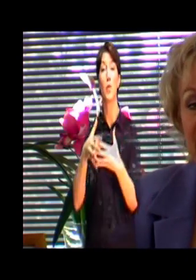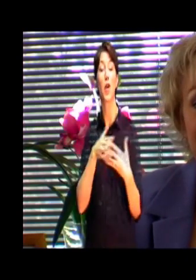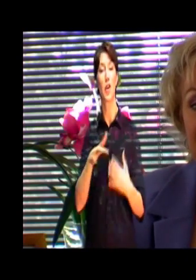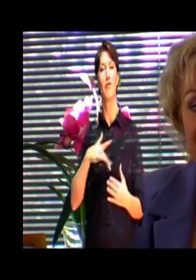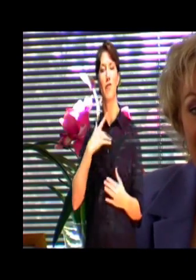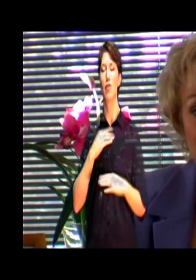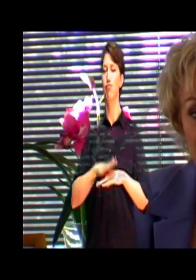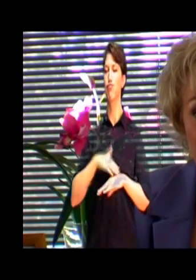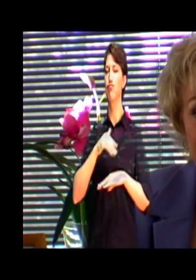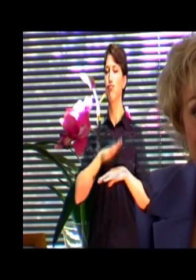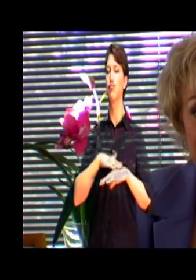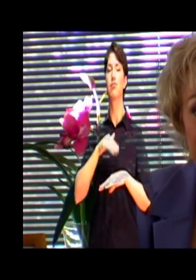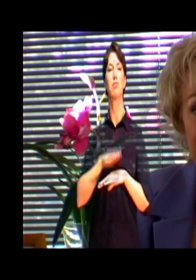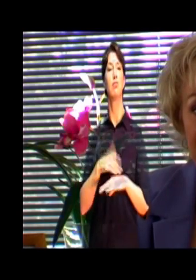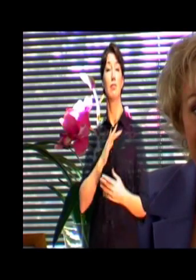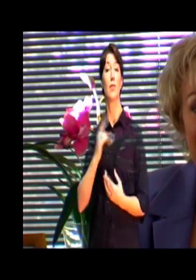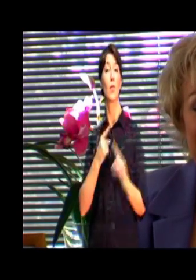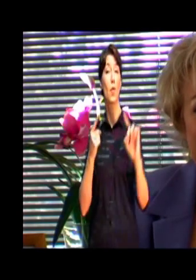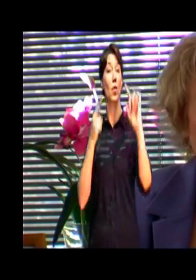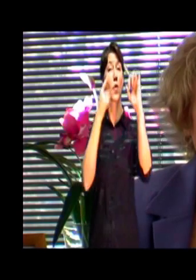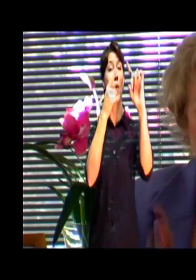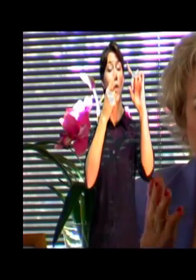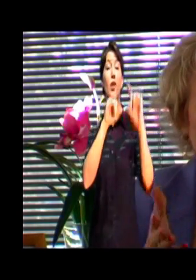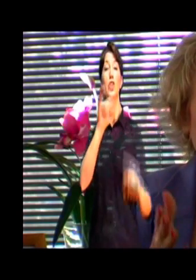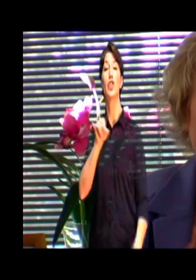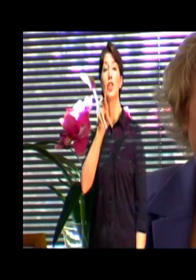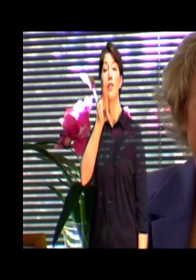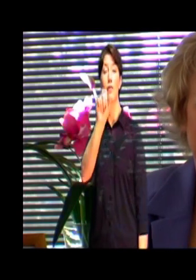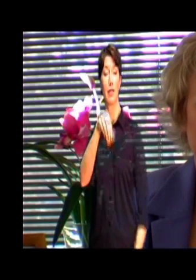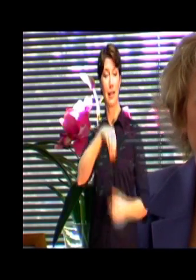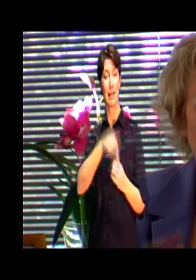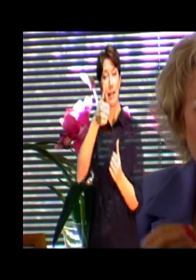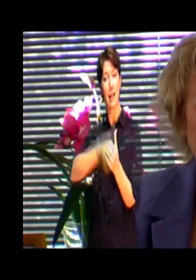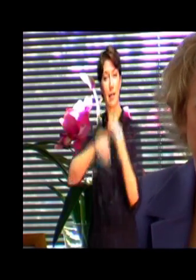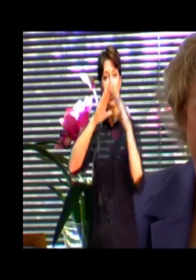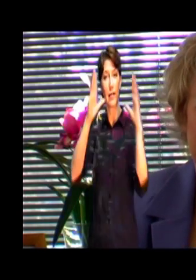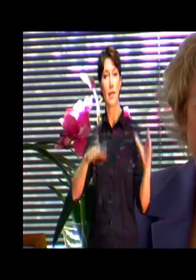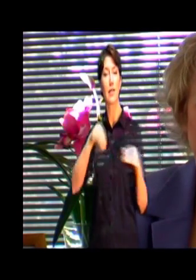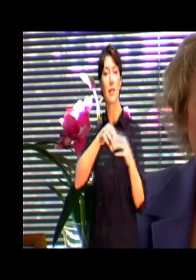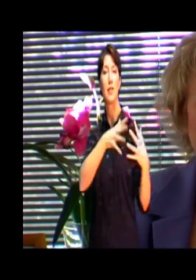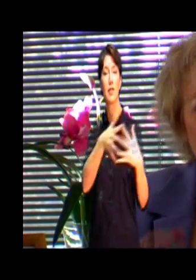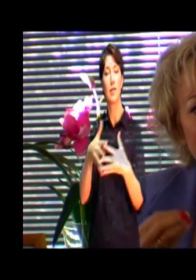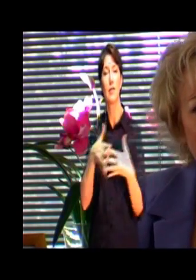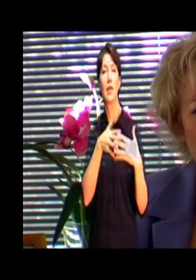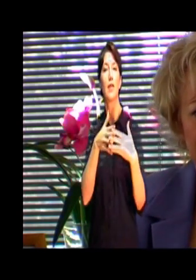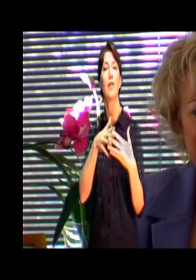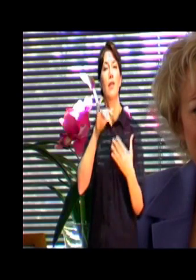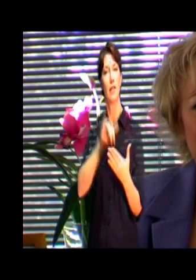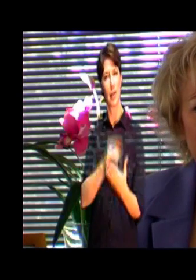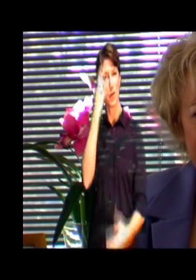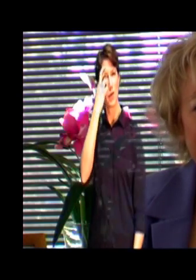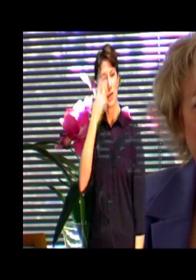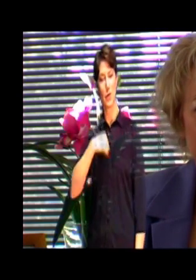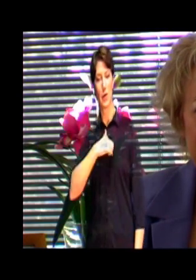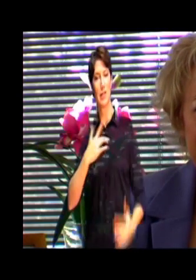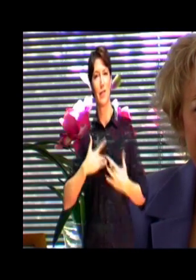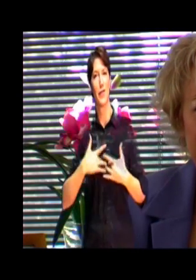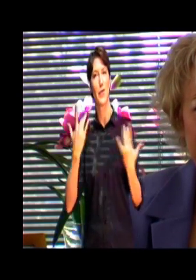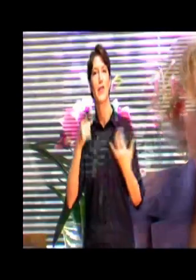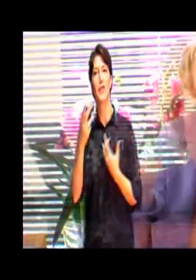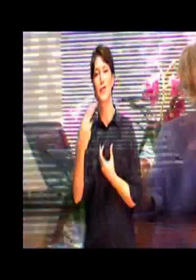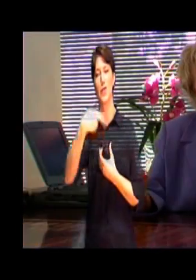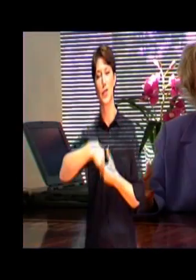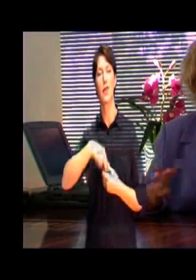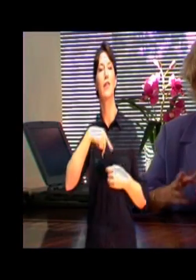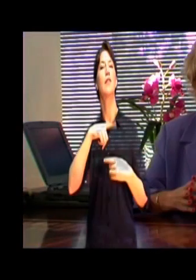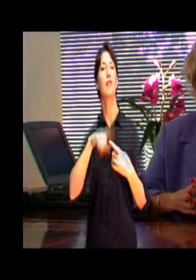is to put Jafra in every household across America. And that's why we're so excited that you've partnered with us so you can help us make that a reality.